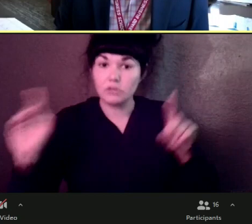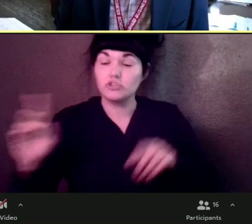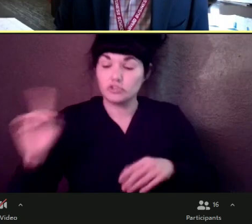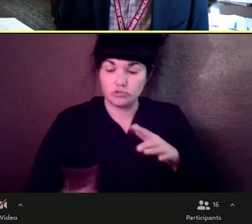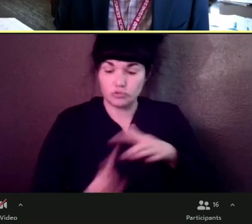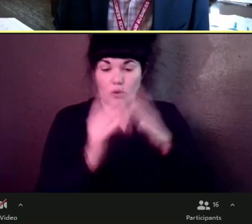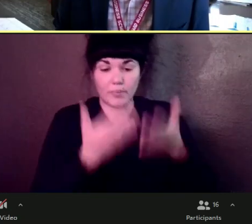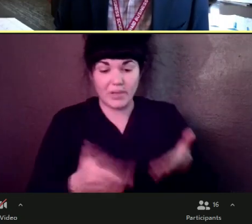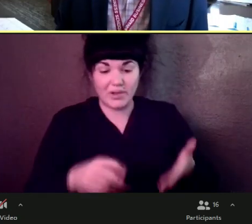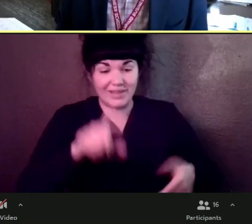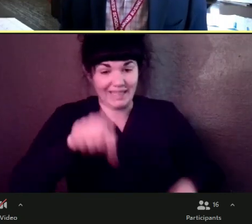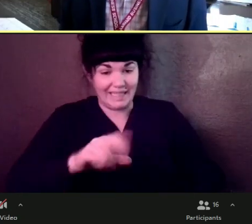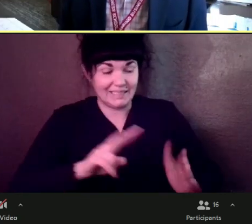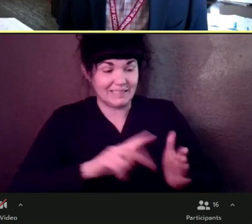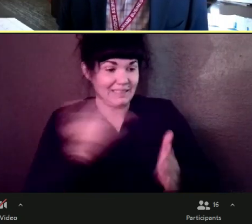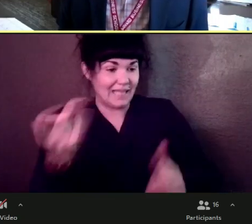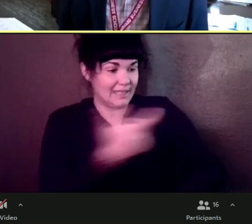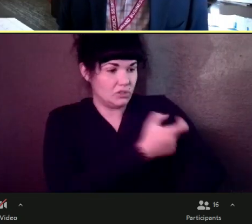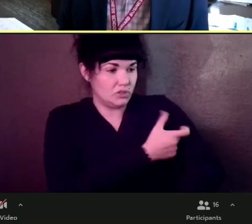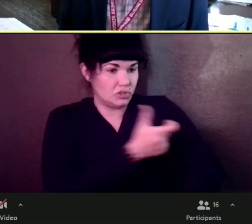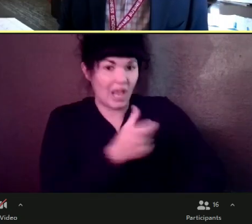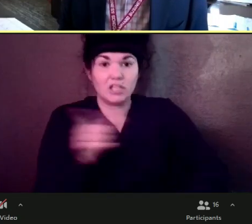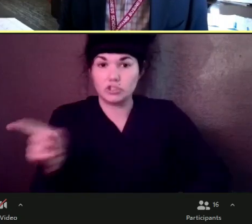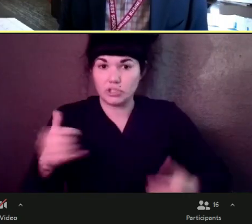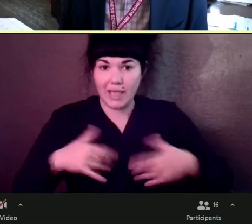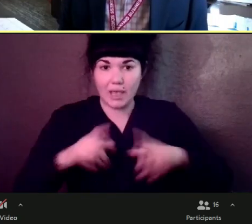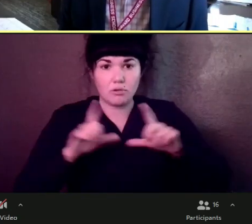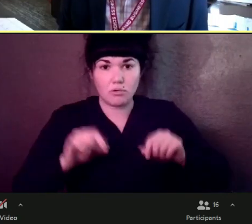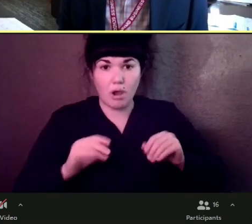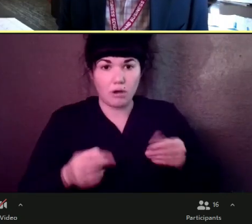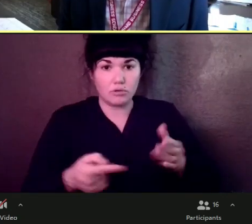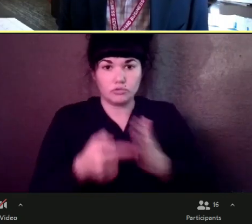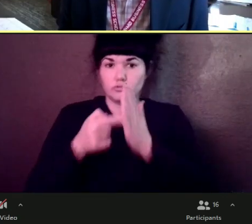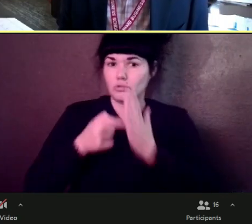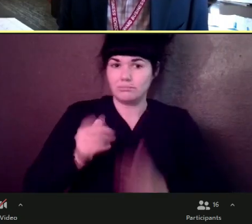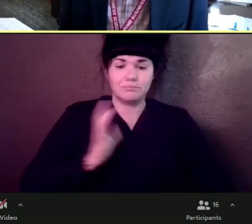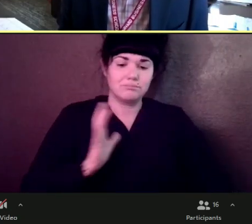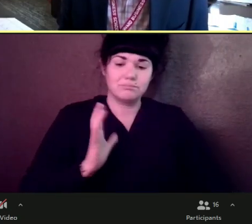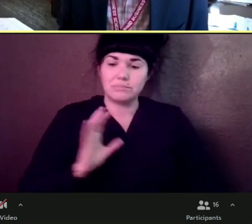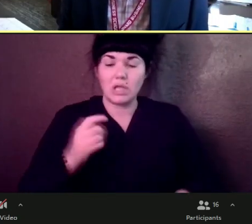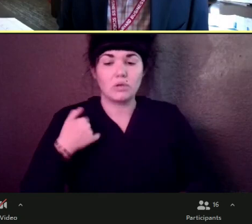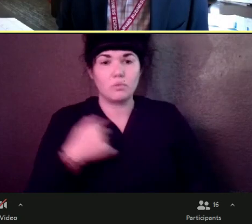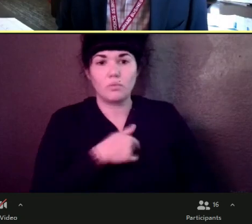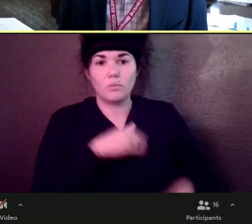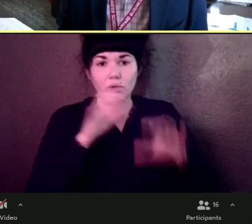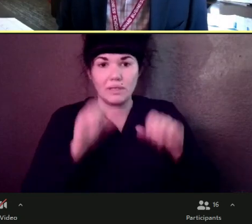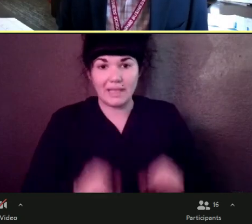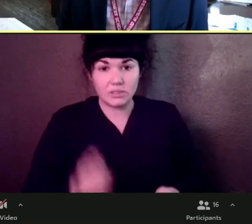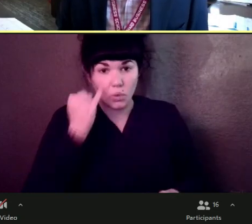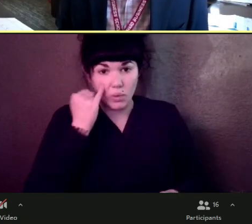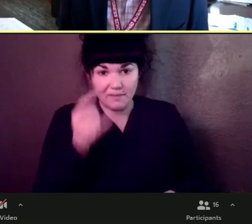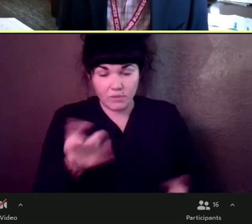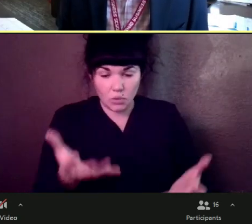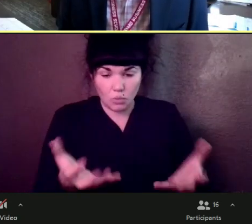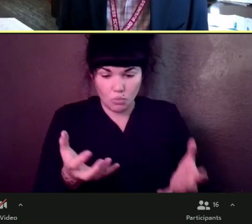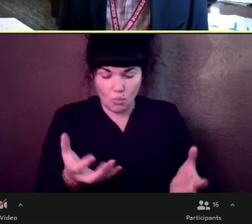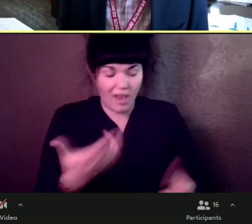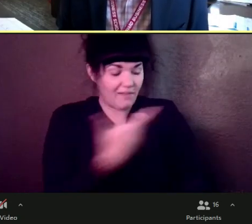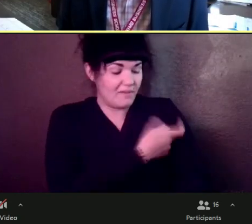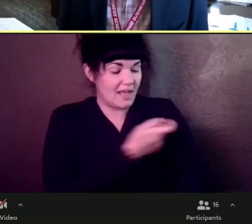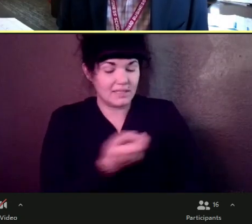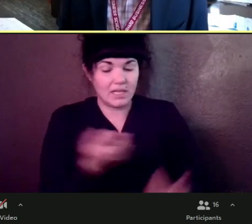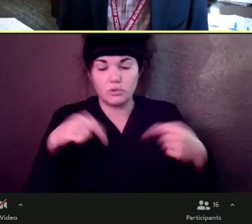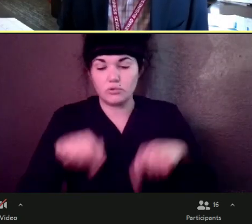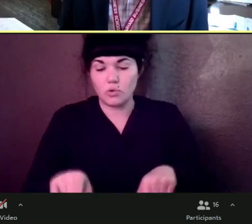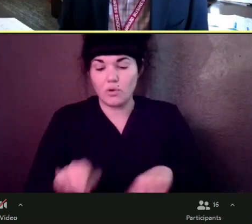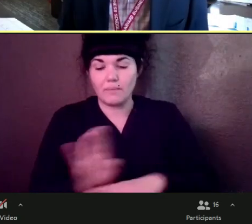vaccinating everybody and anybody that wants, um, to be vaccinated during business hours. We've received support from the federal